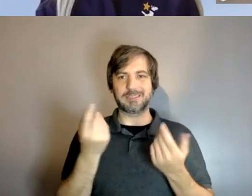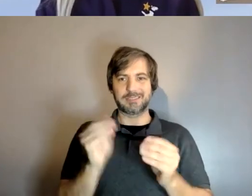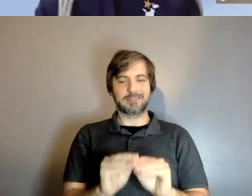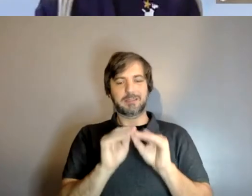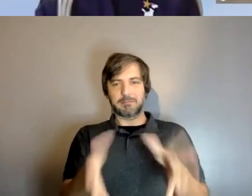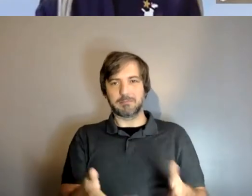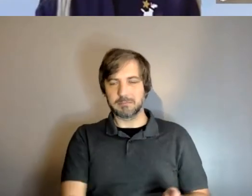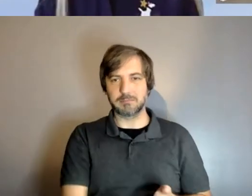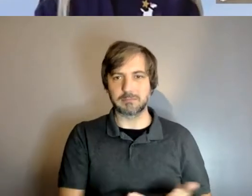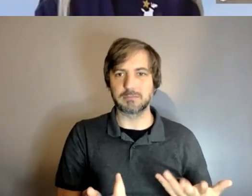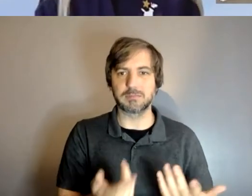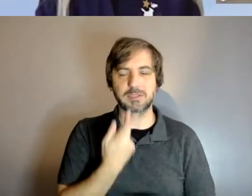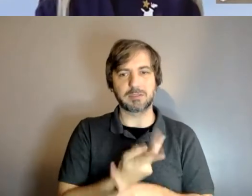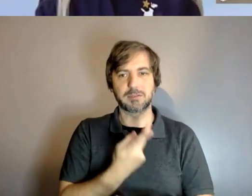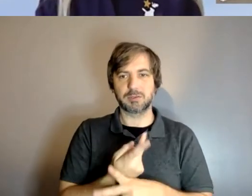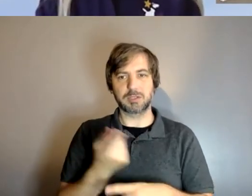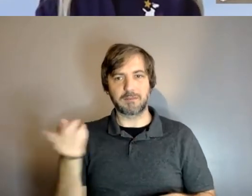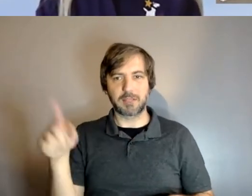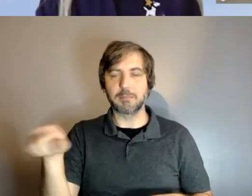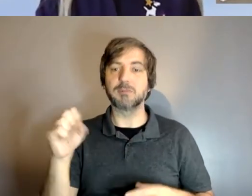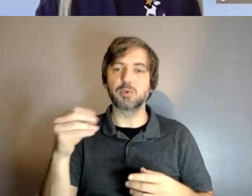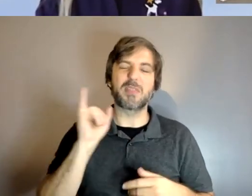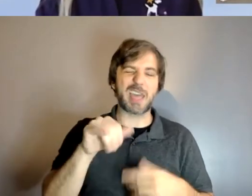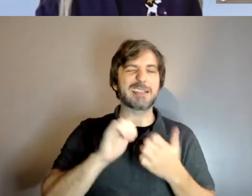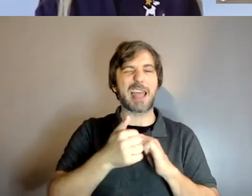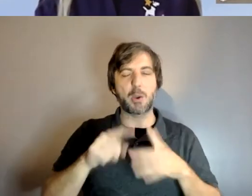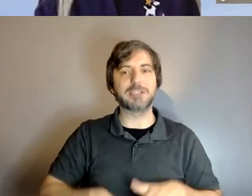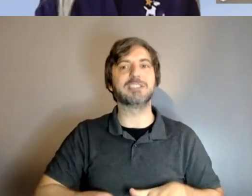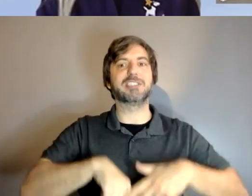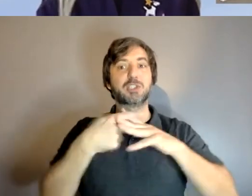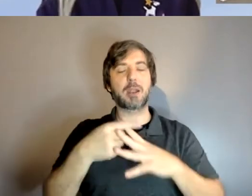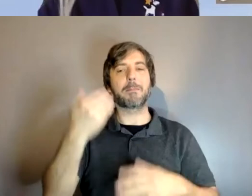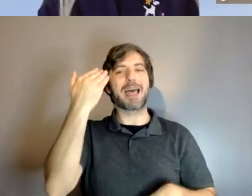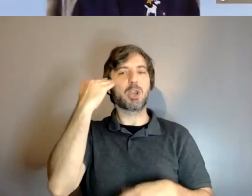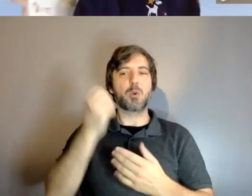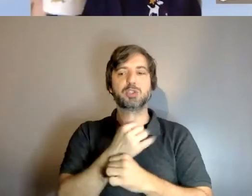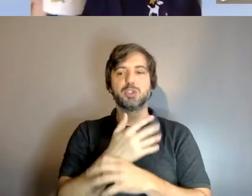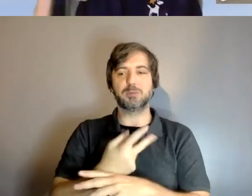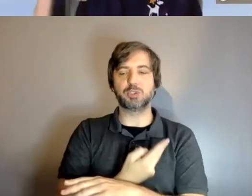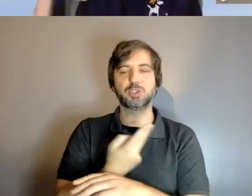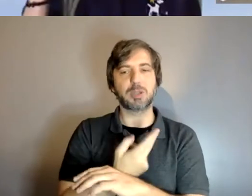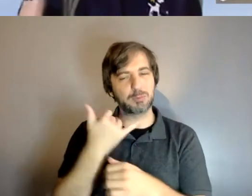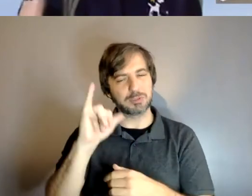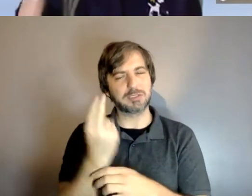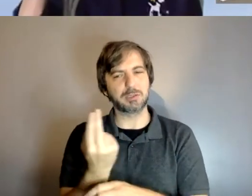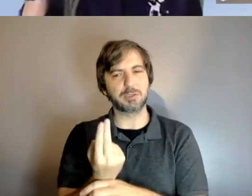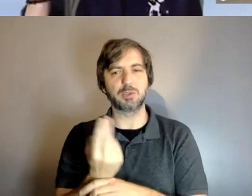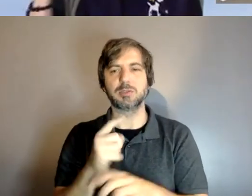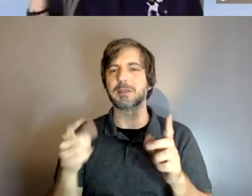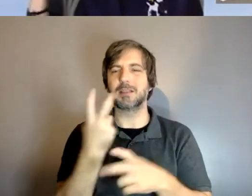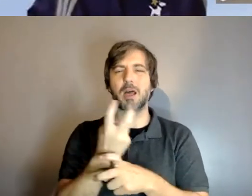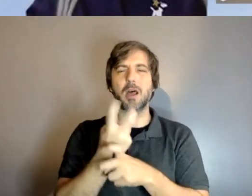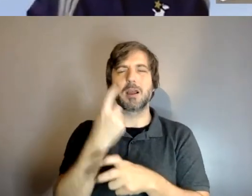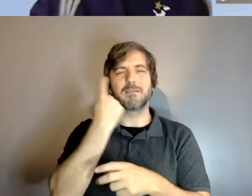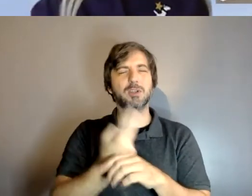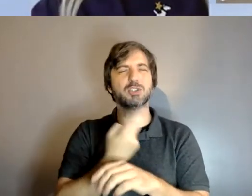them so that that's how the the whole thing started but i know german shepherds are still used it's just harder for for german shepherds these